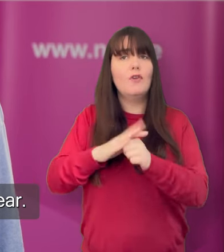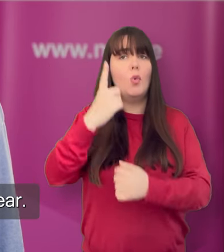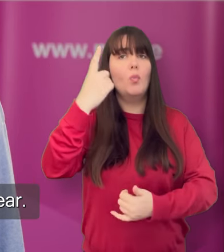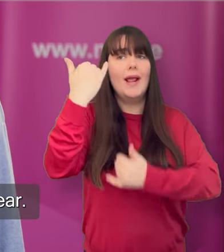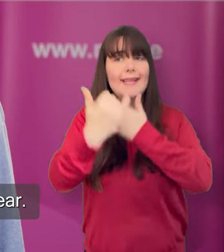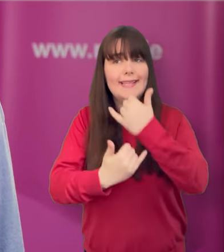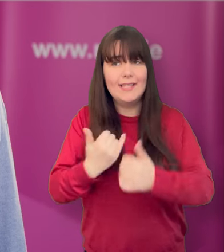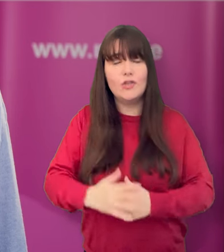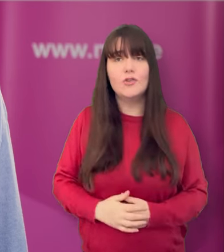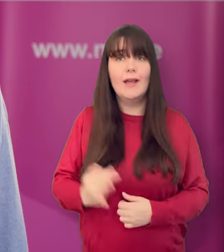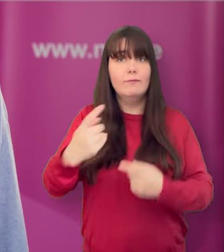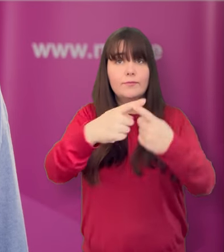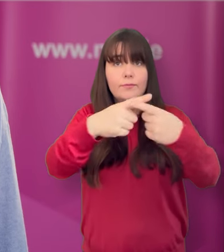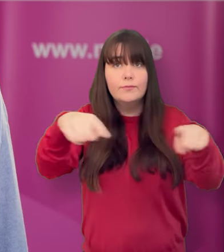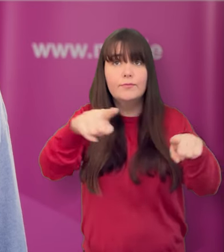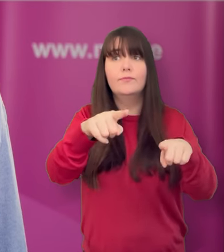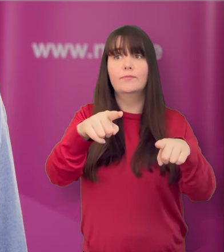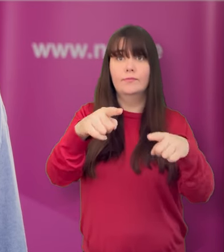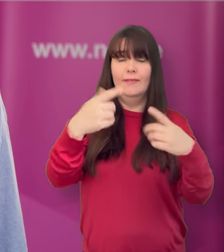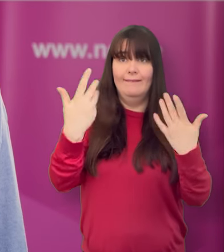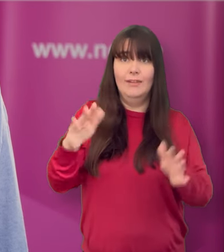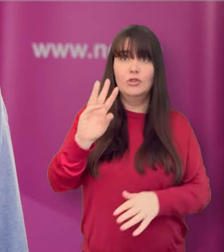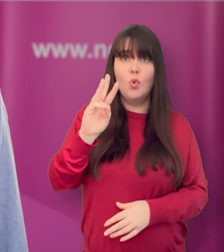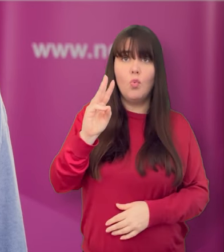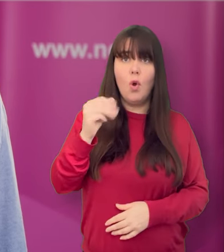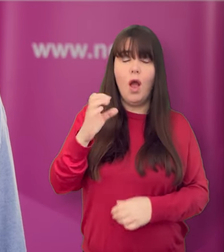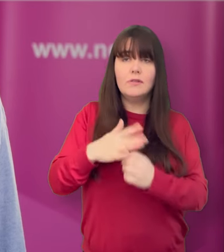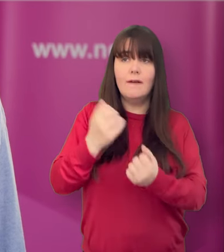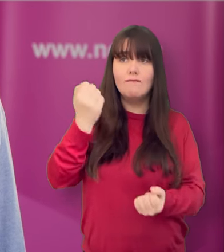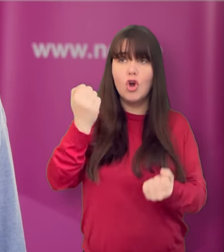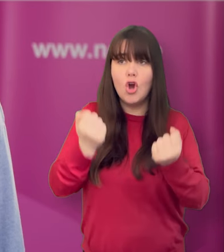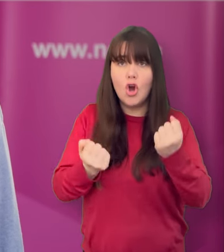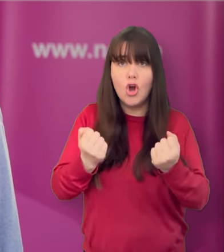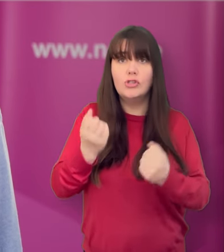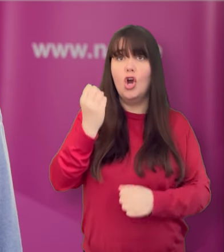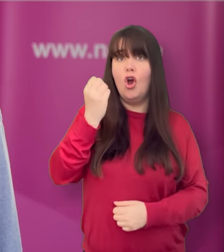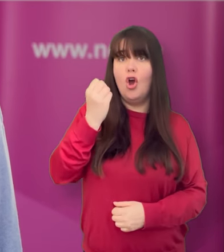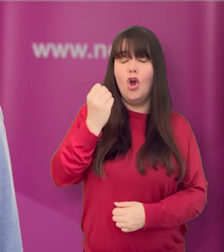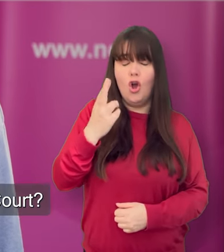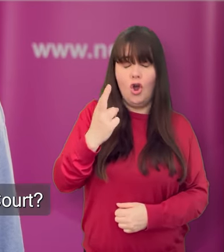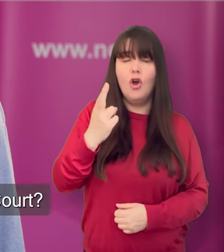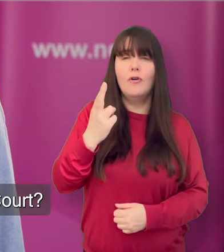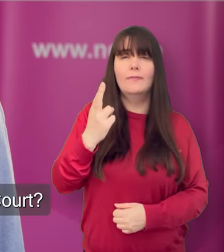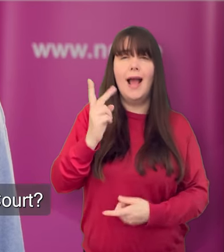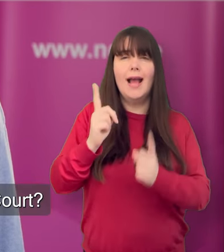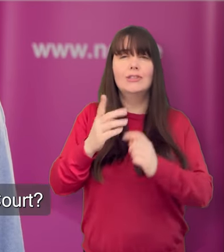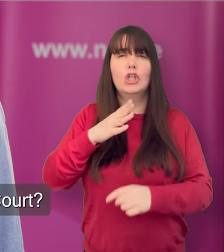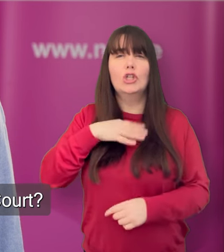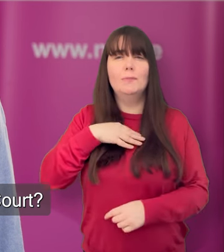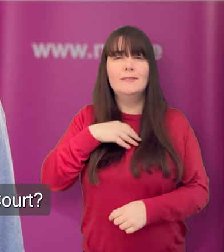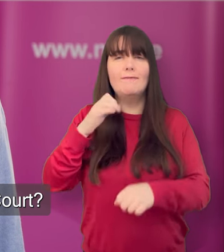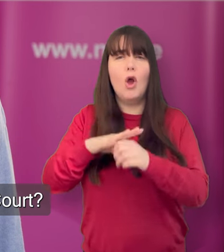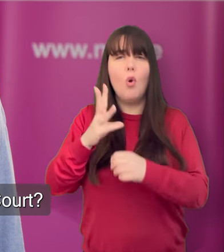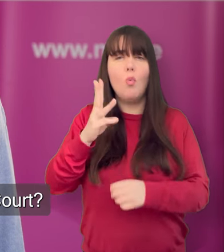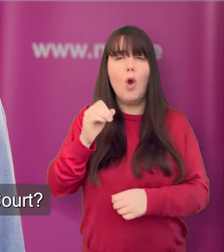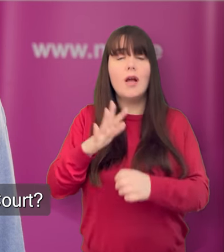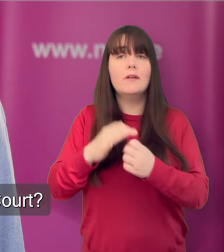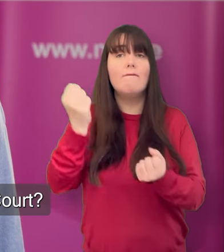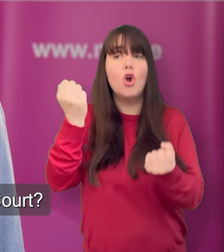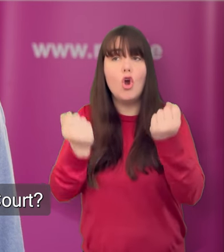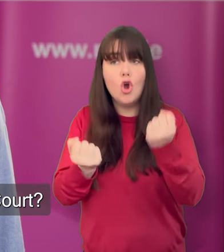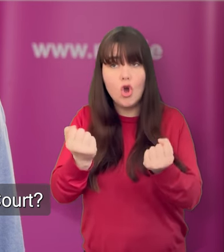court for one year. Are you a person who was a made a ward of court or a person who acts as a committee